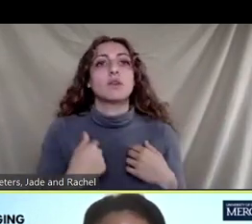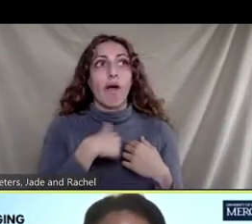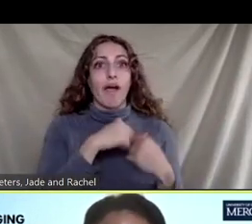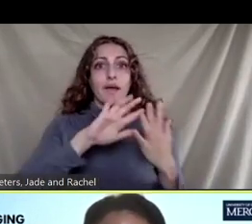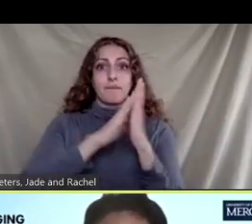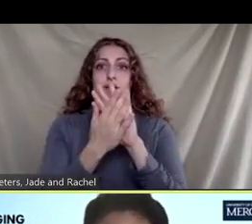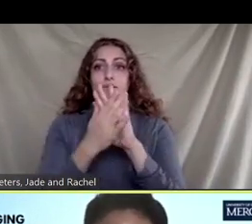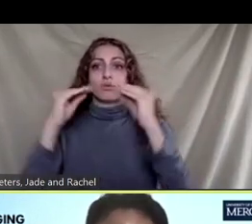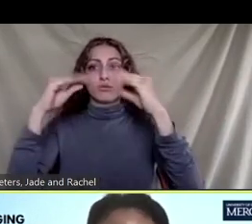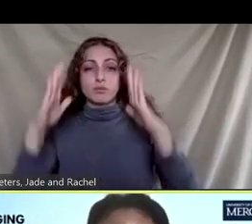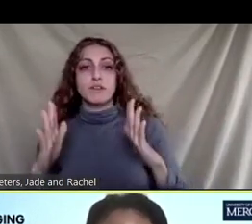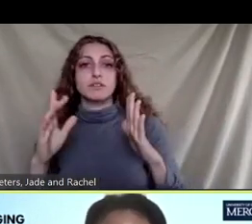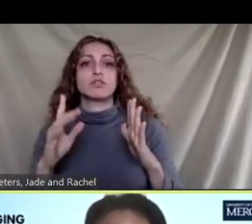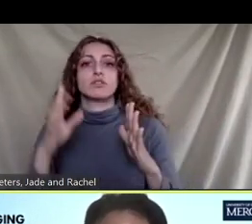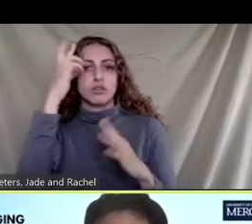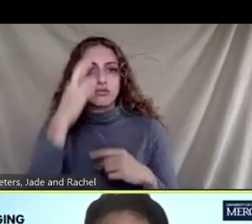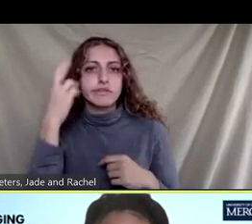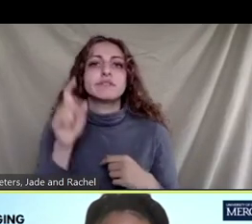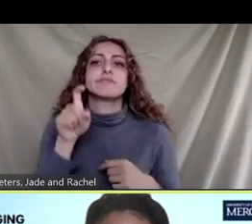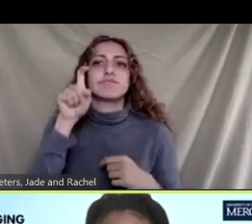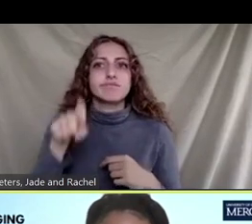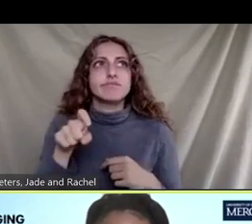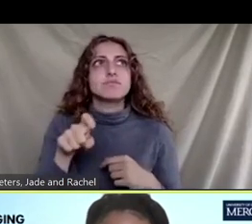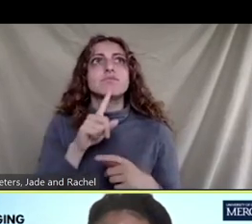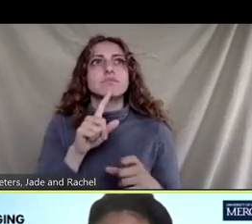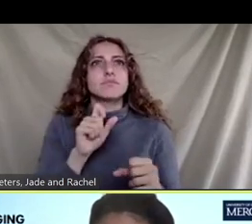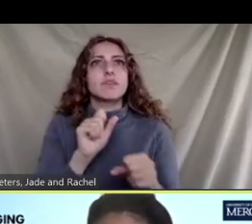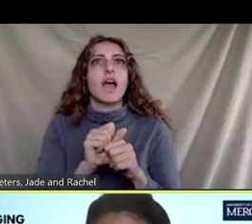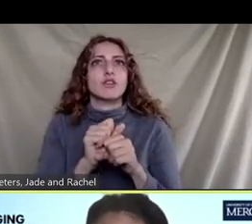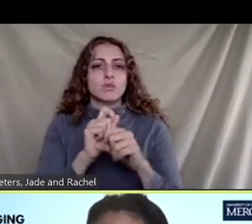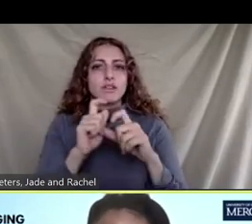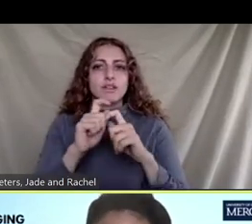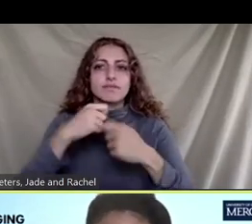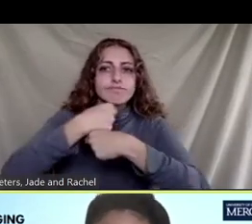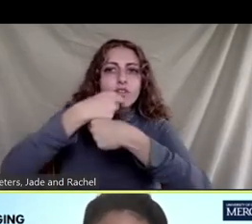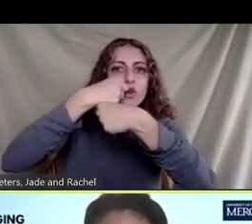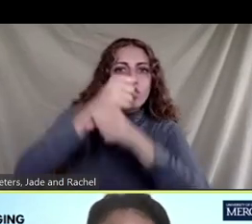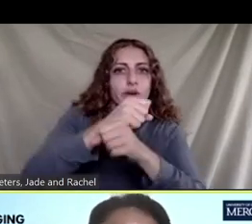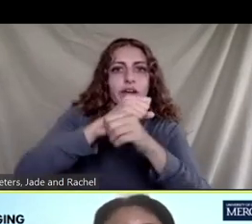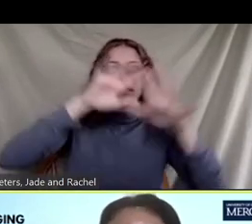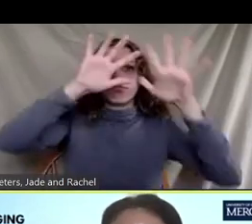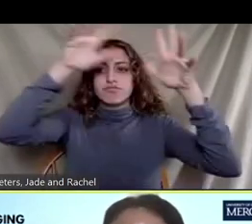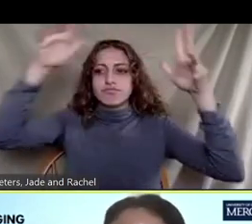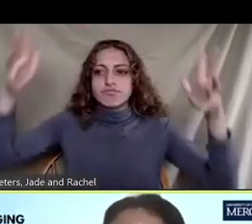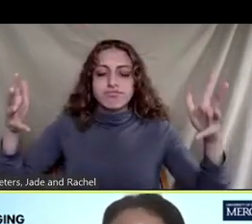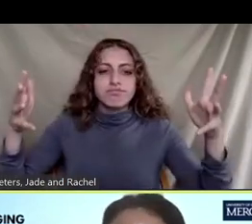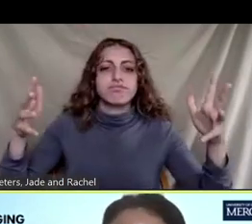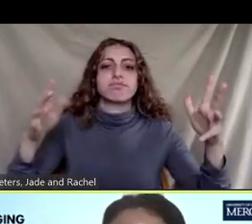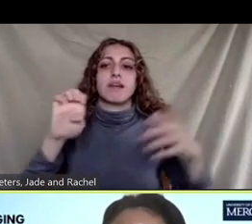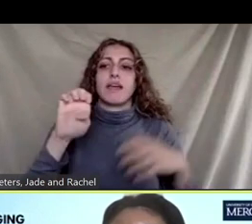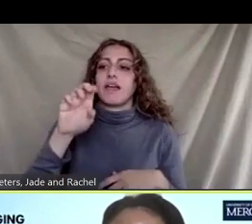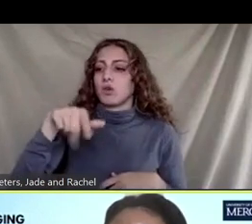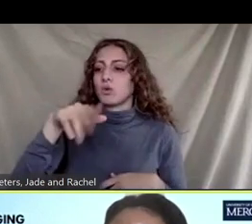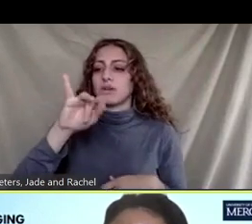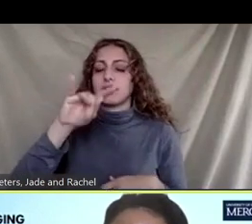actually uh paint an umbrella of equity over all of the research that i do so what that means is